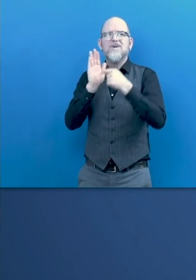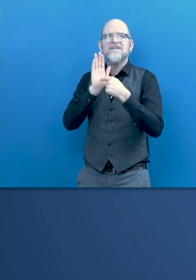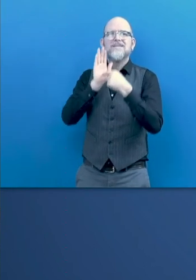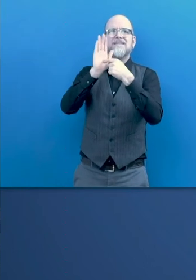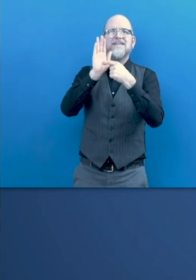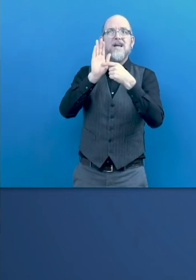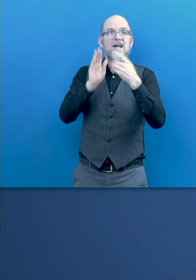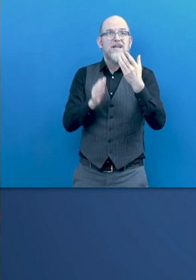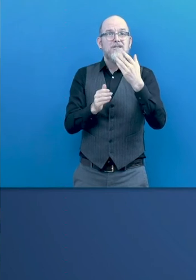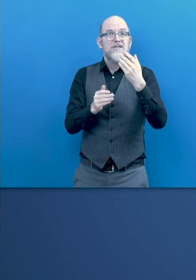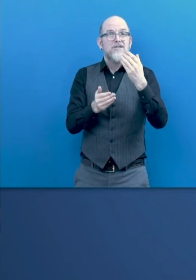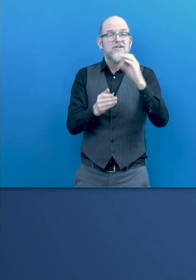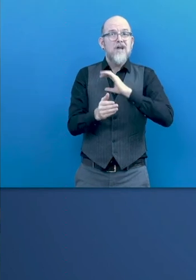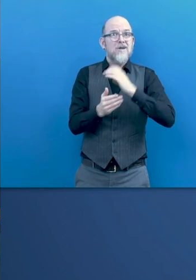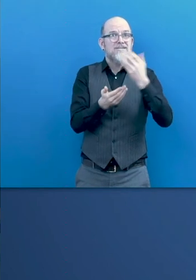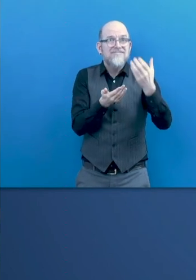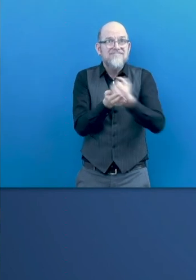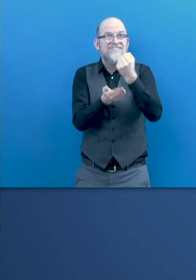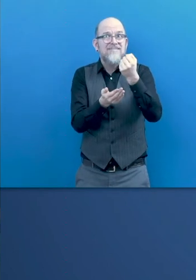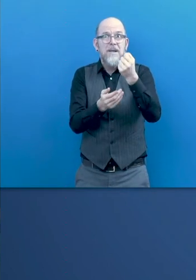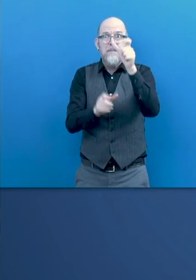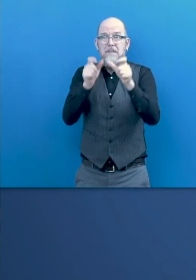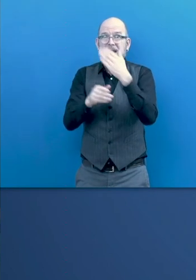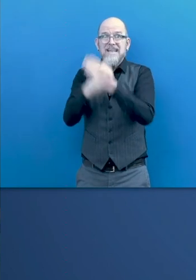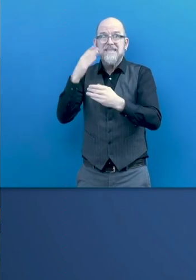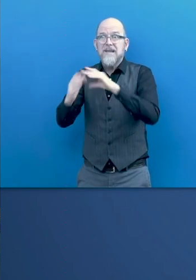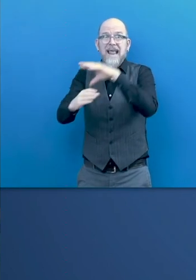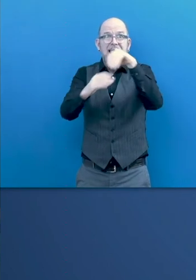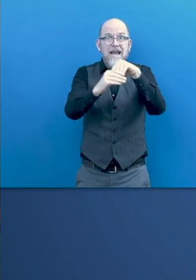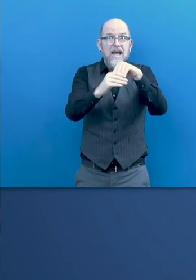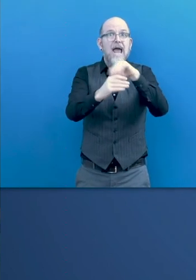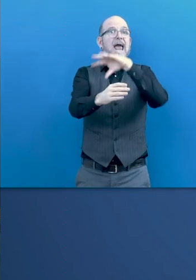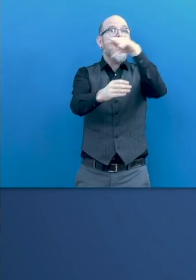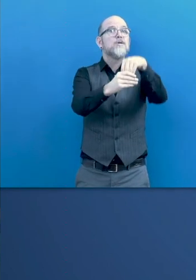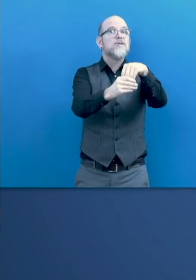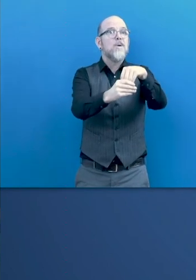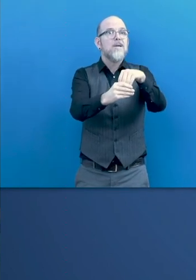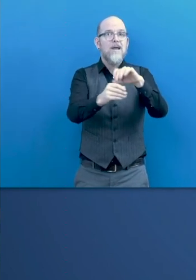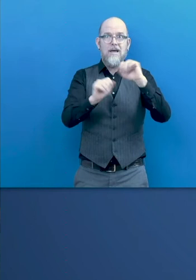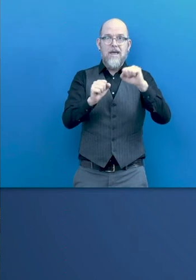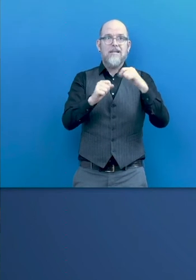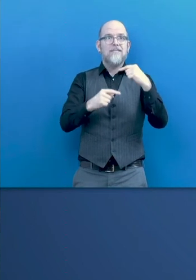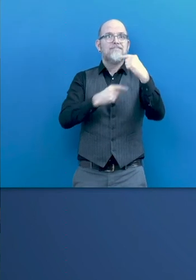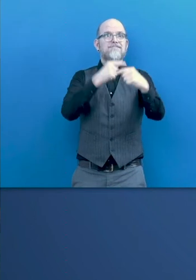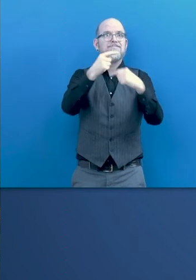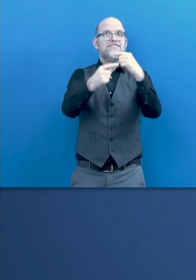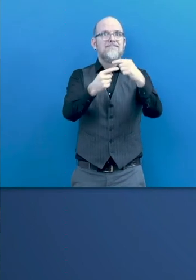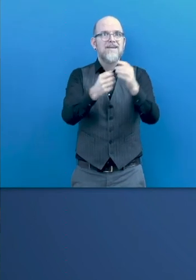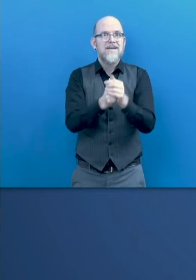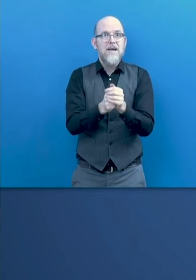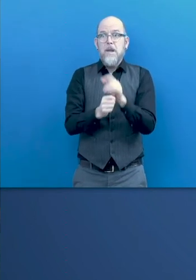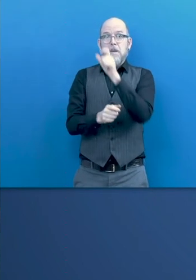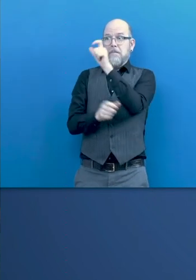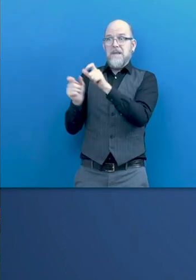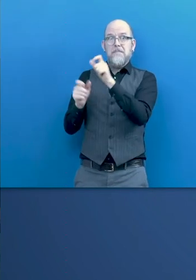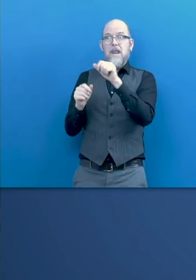opportunities. And I think when we talk about inclusive development, we really need to speak about what people can do, how people can access the